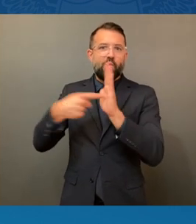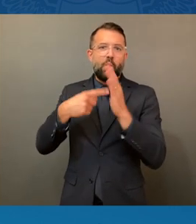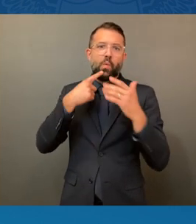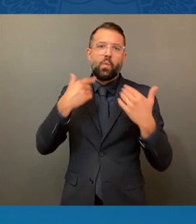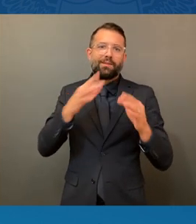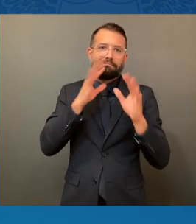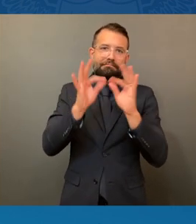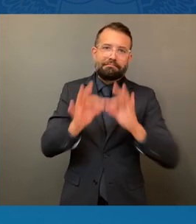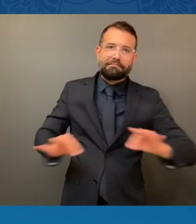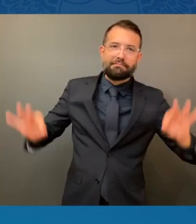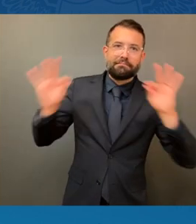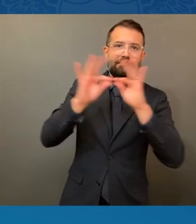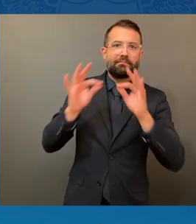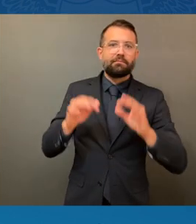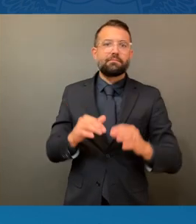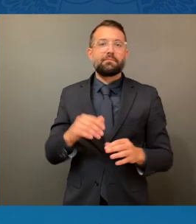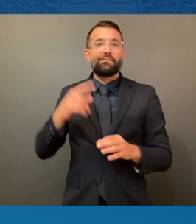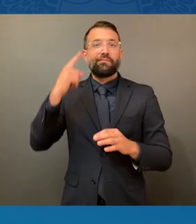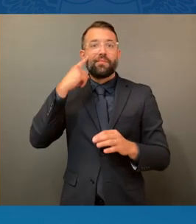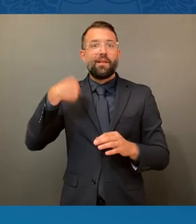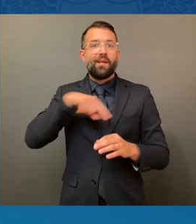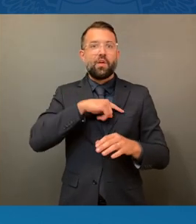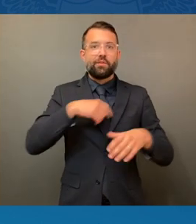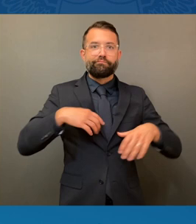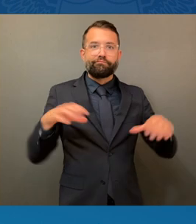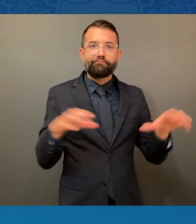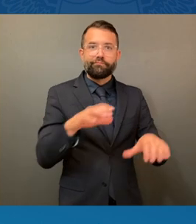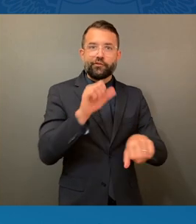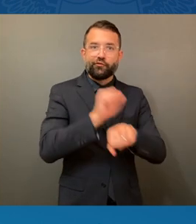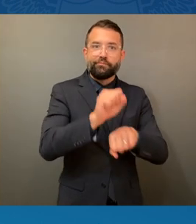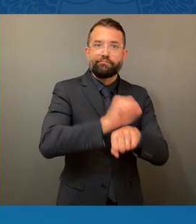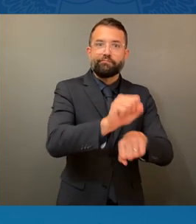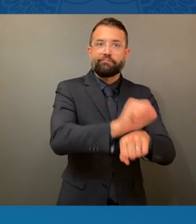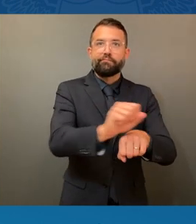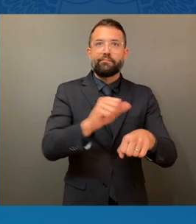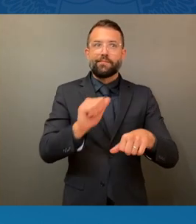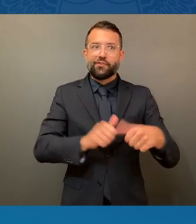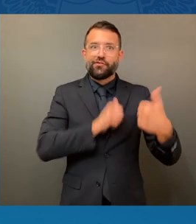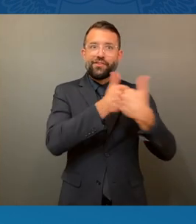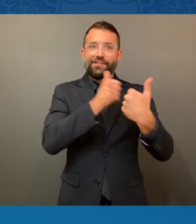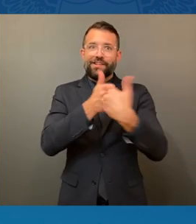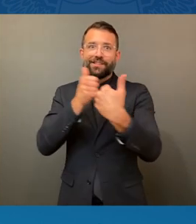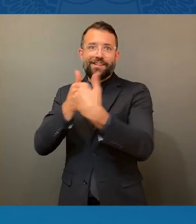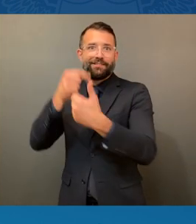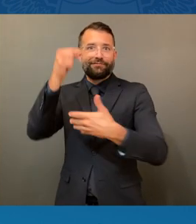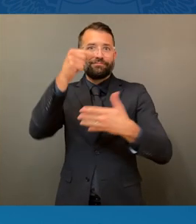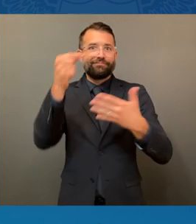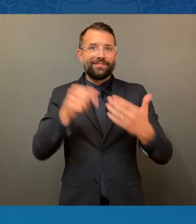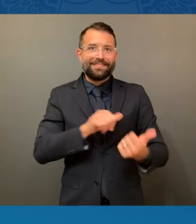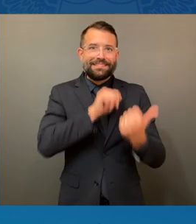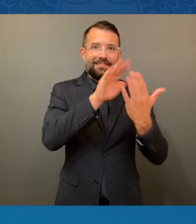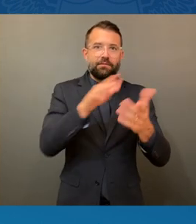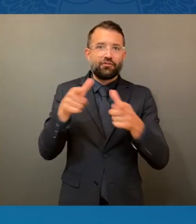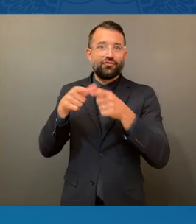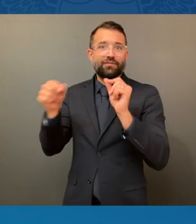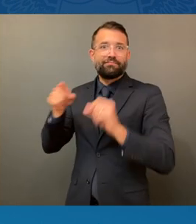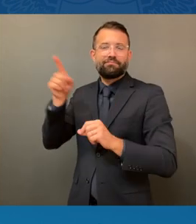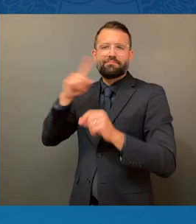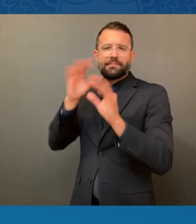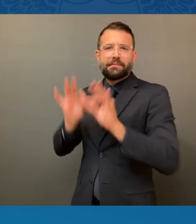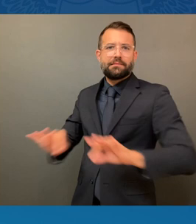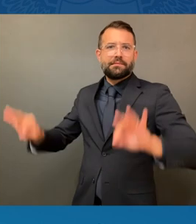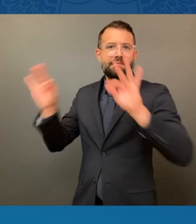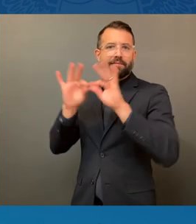ability to do this work and to address the challenges that we face. Japan and the United States share a commitment